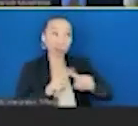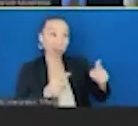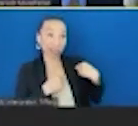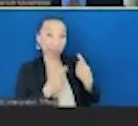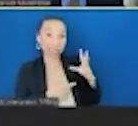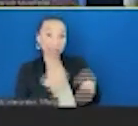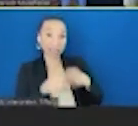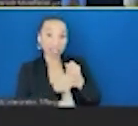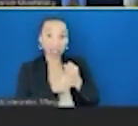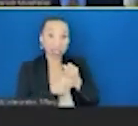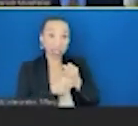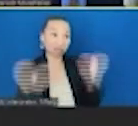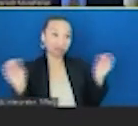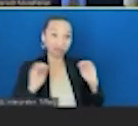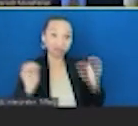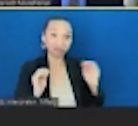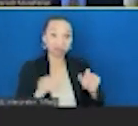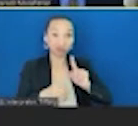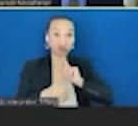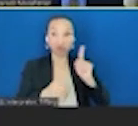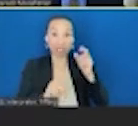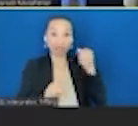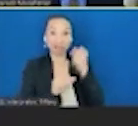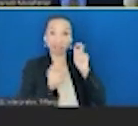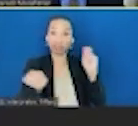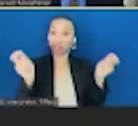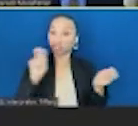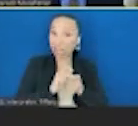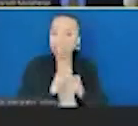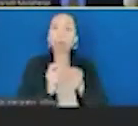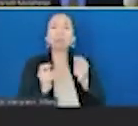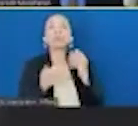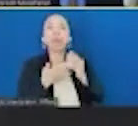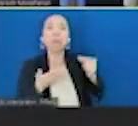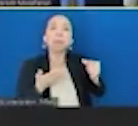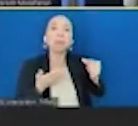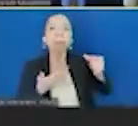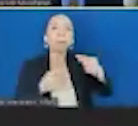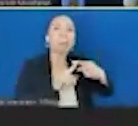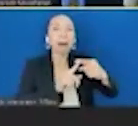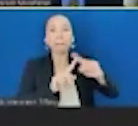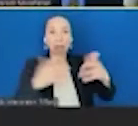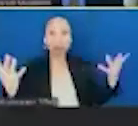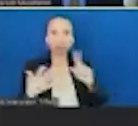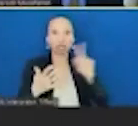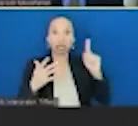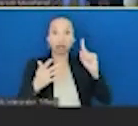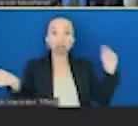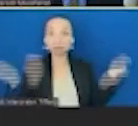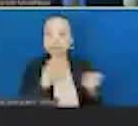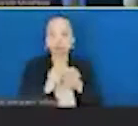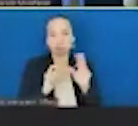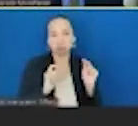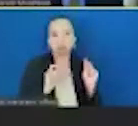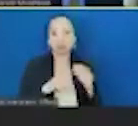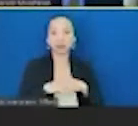years that has been as effective as envisioned, although there were some good things that happened along the way. And so in our paper, we looked at all this and